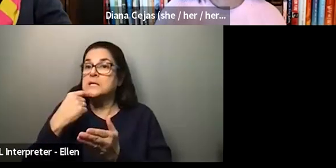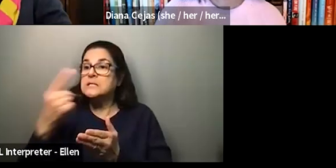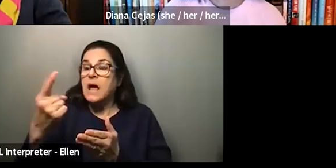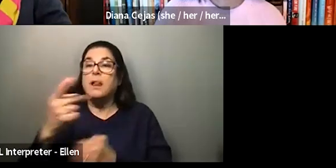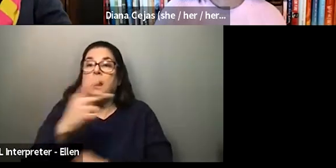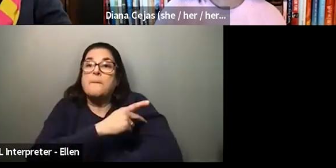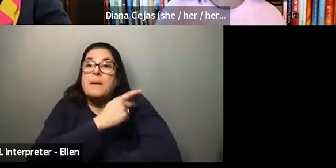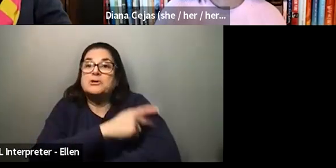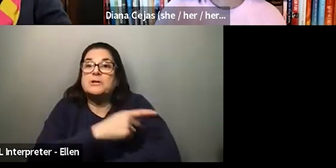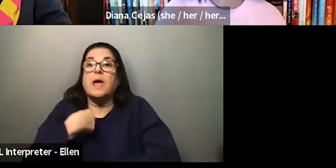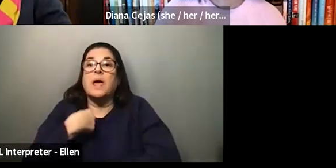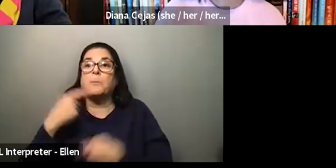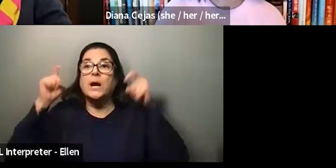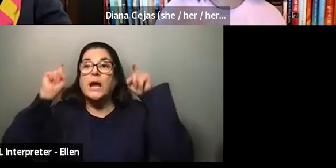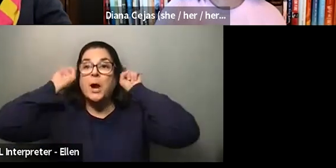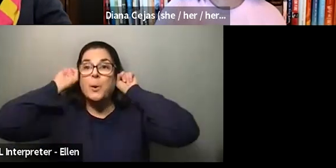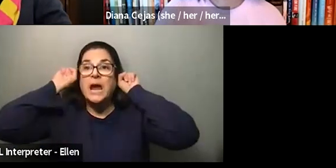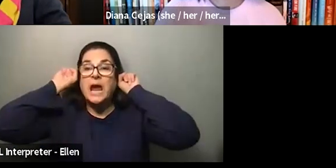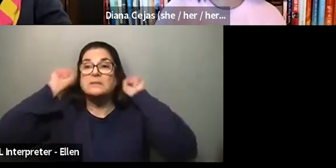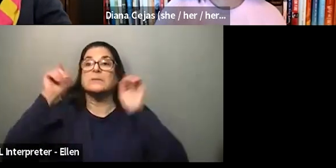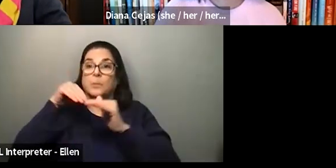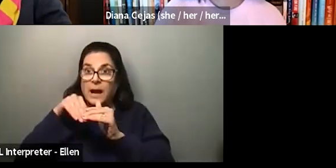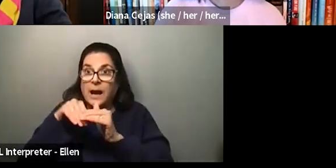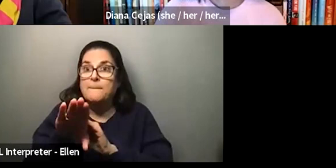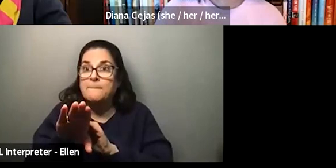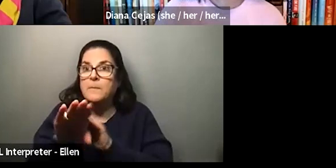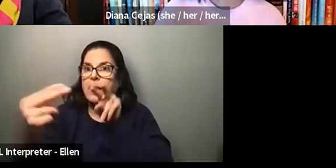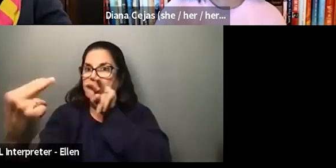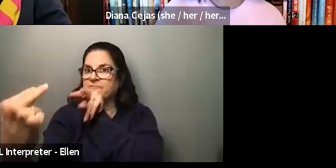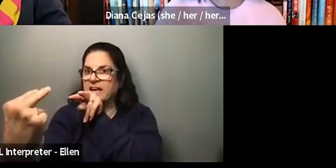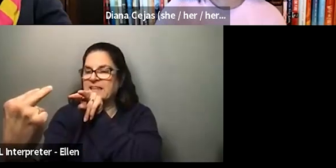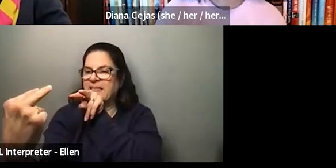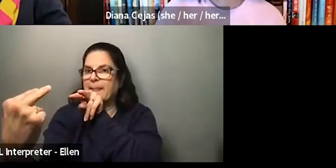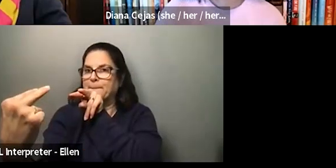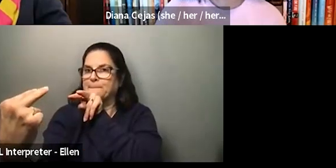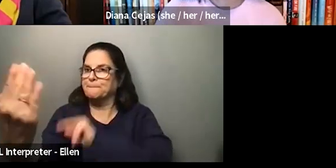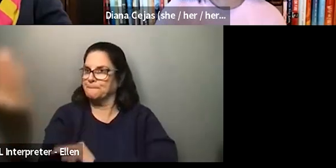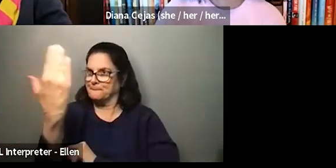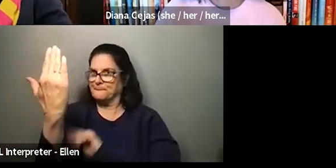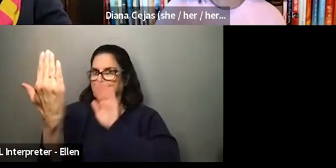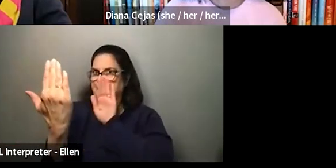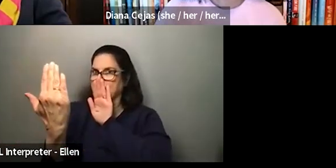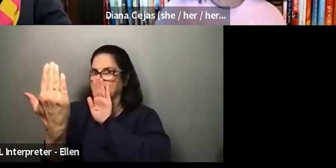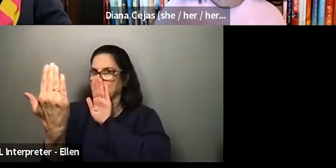when I walk in the room and, you know, that I'm facing them and they're facing me. I get, because I'm younger,